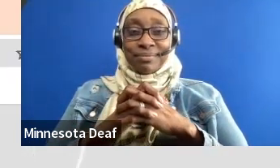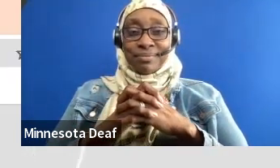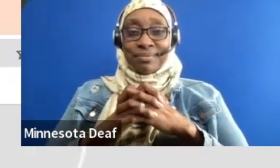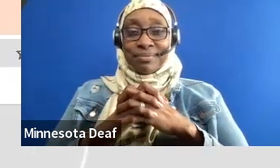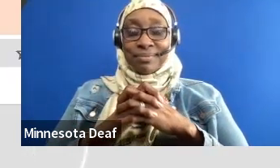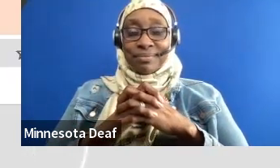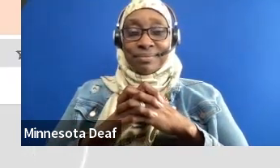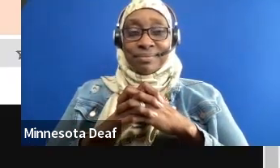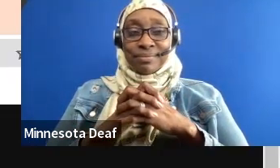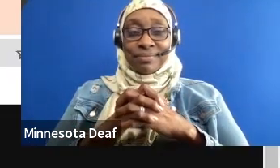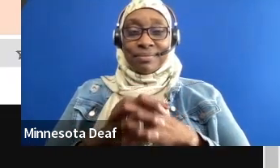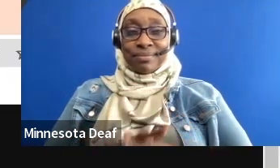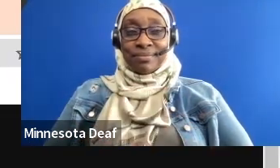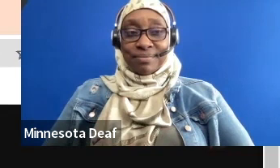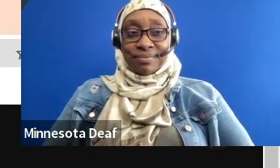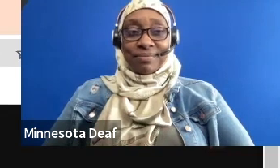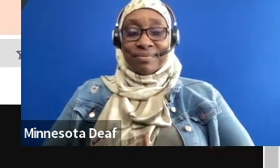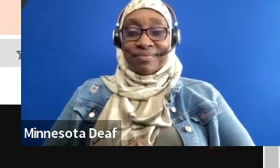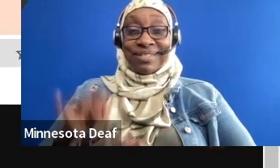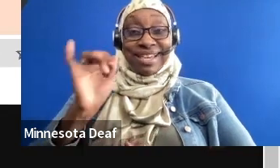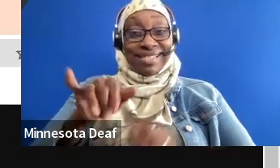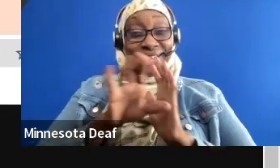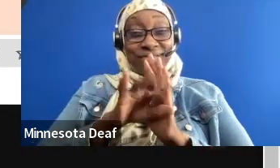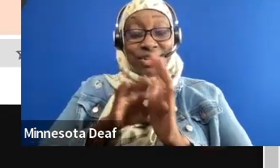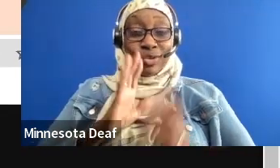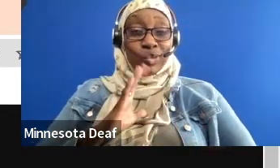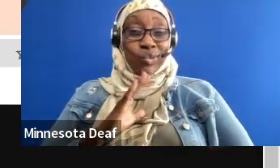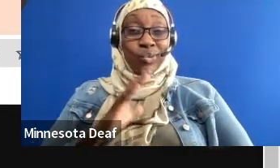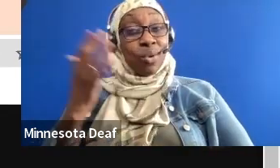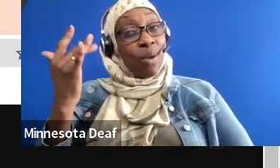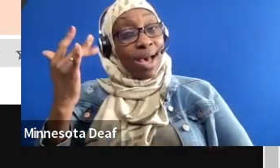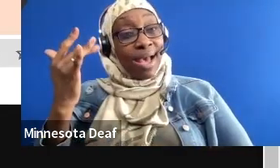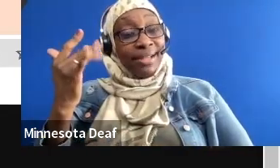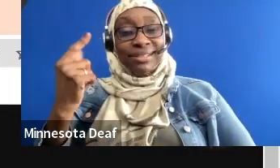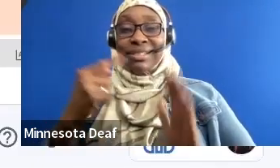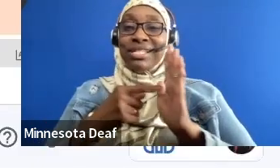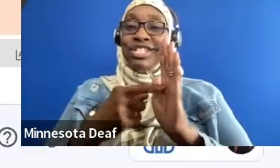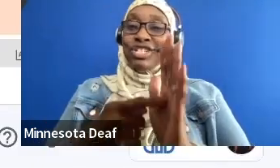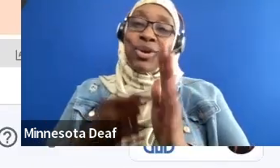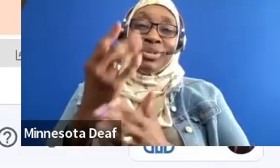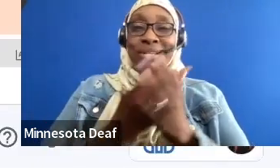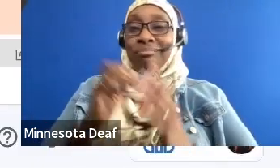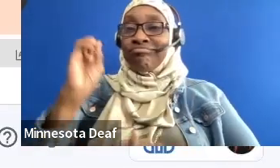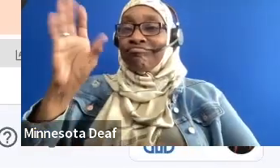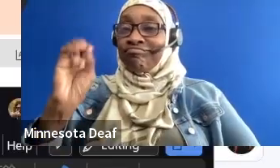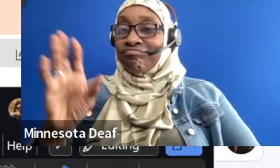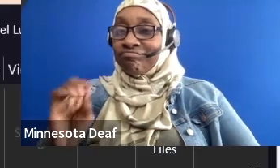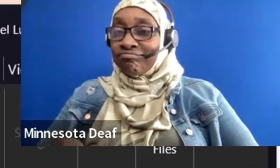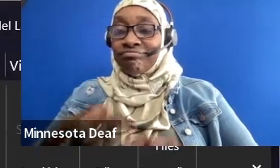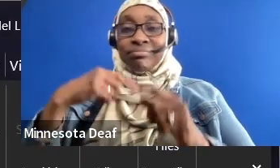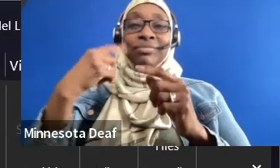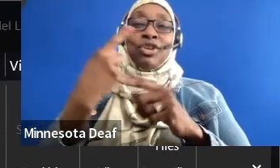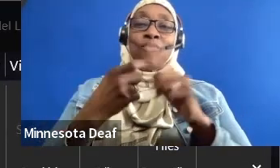So that video is really cool because it features some brief testimonials from our business partners.